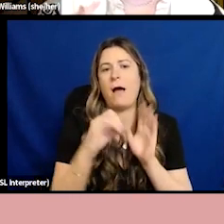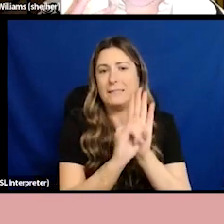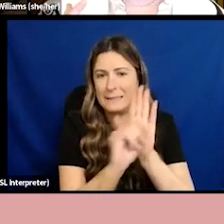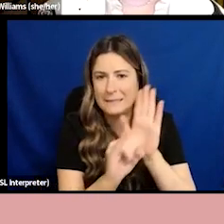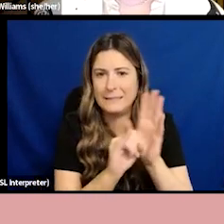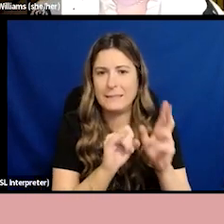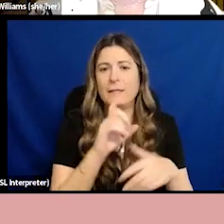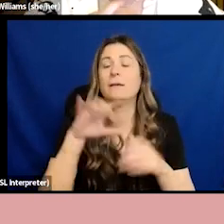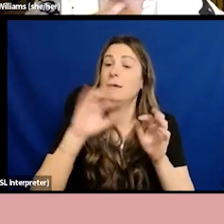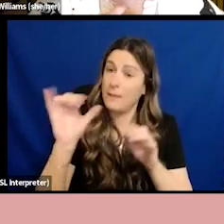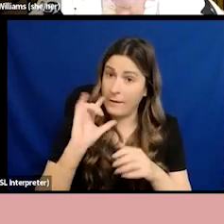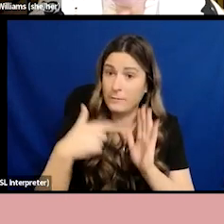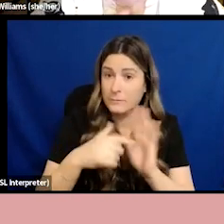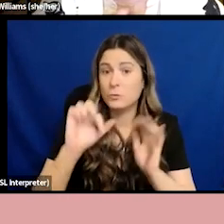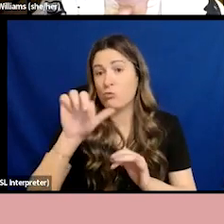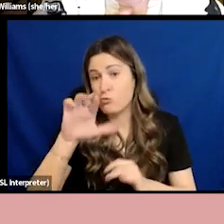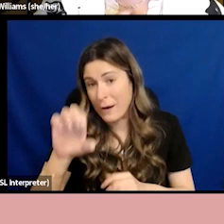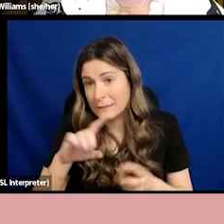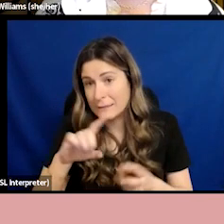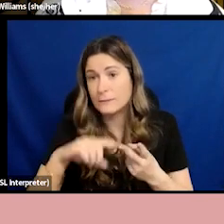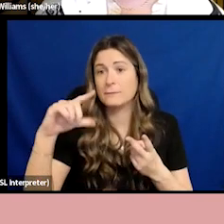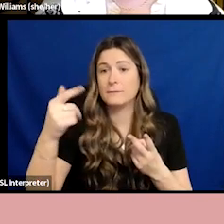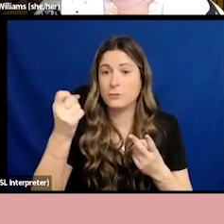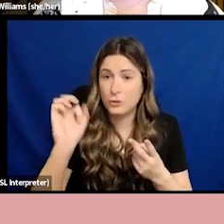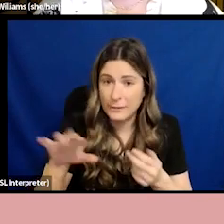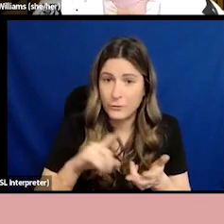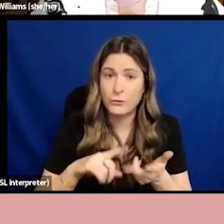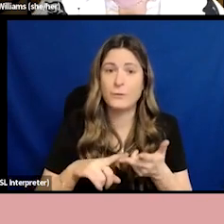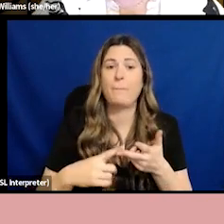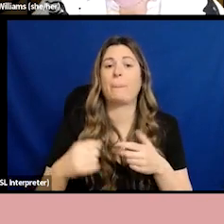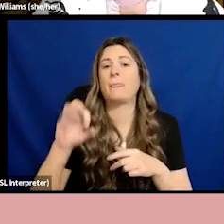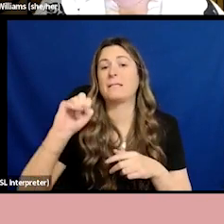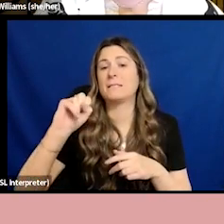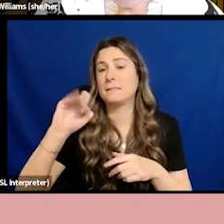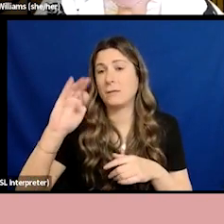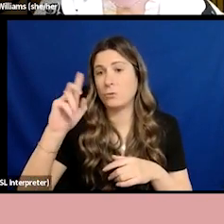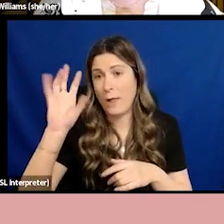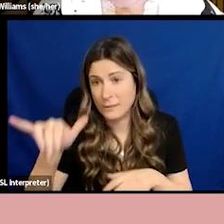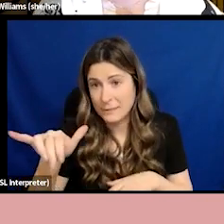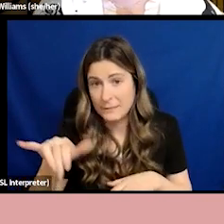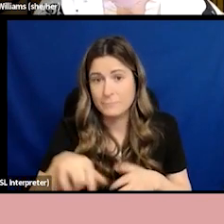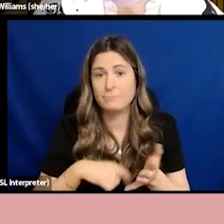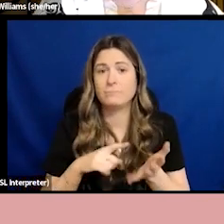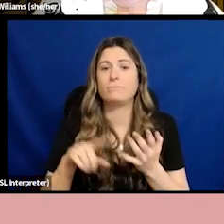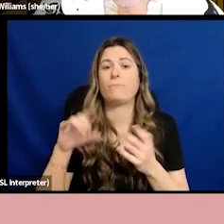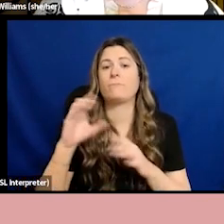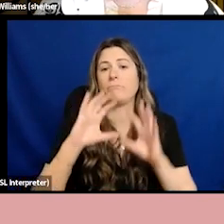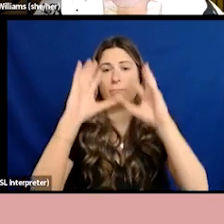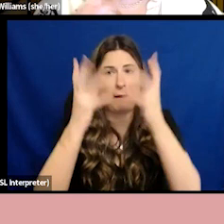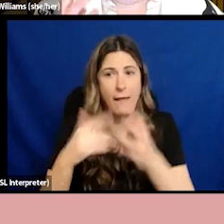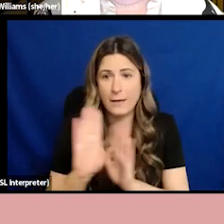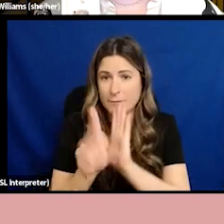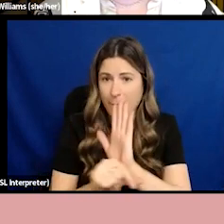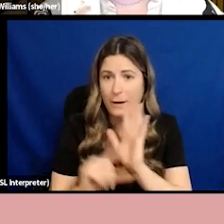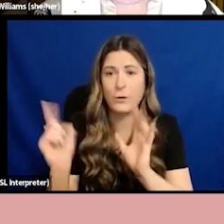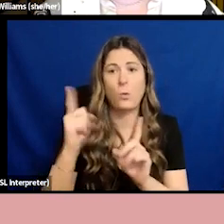But we know when we think about ourselves that all of these things are fundamental to our own identity. They're fundamental